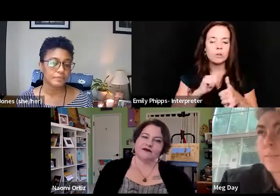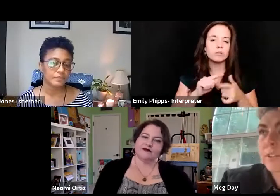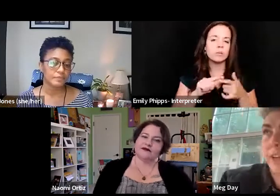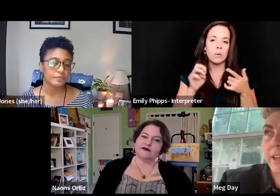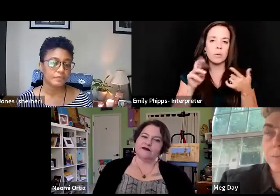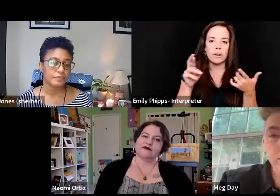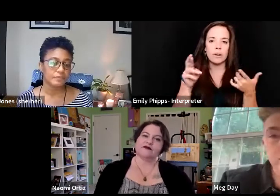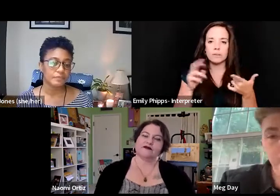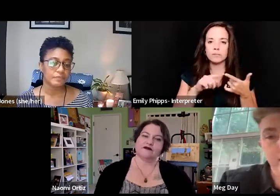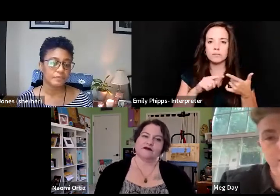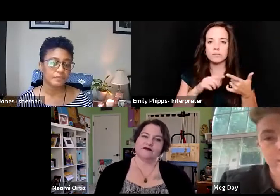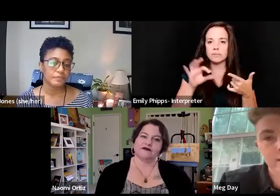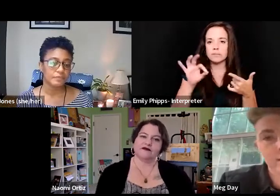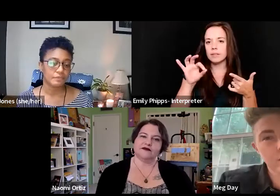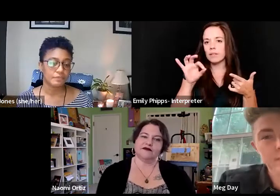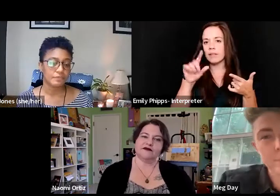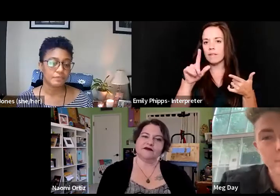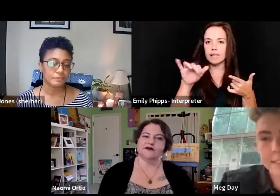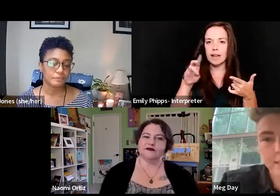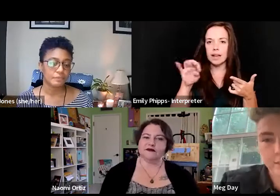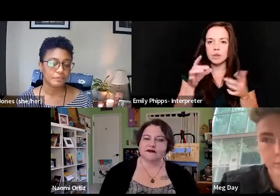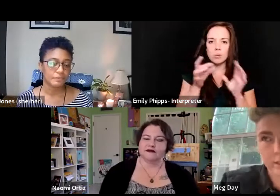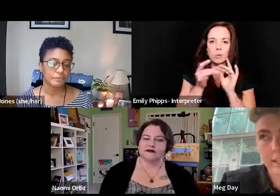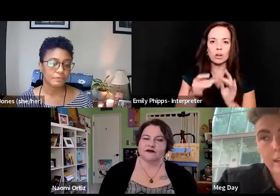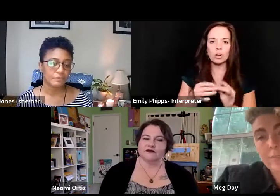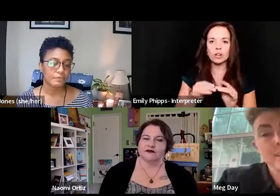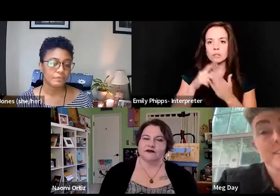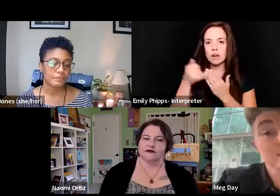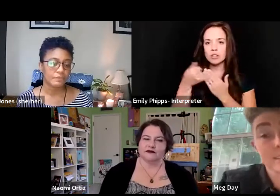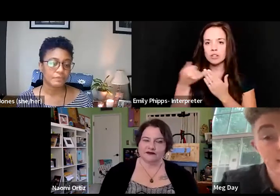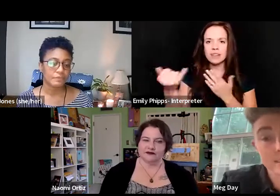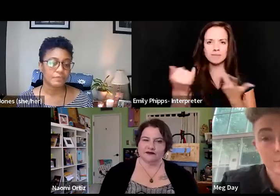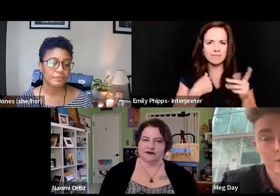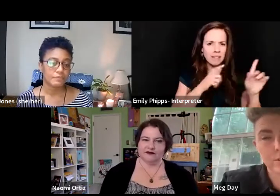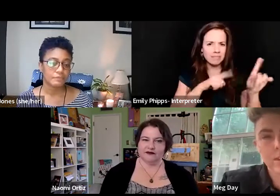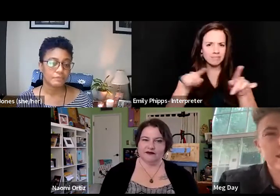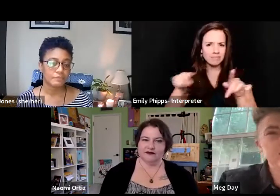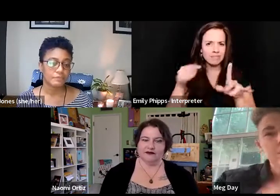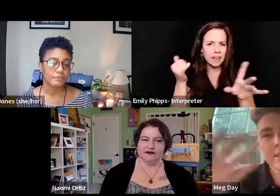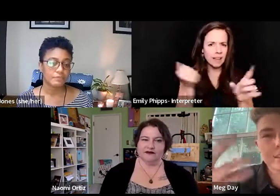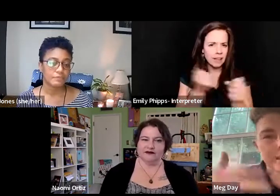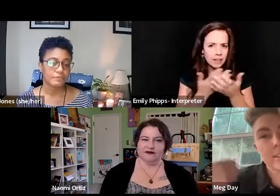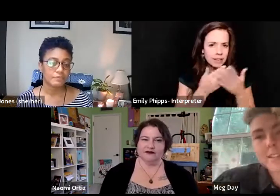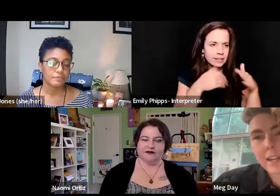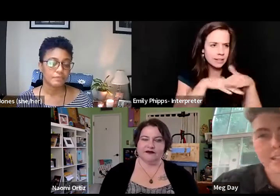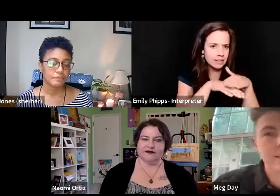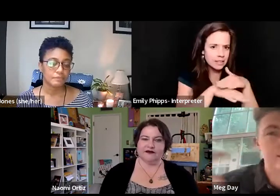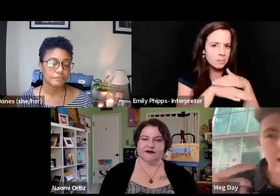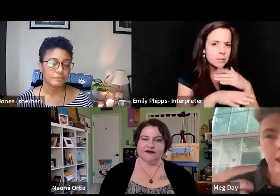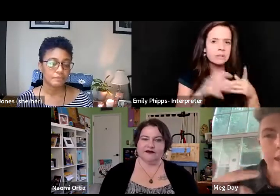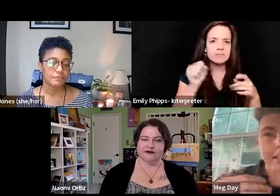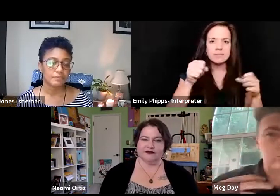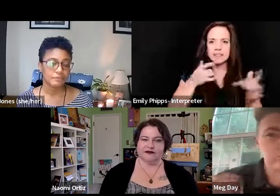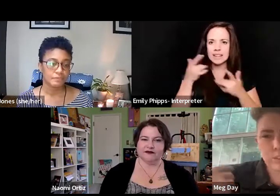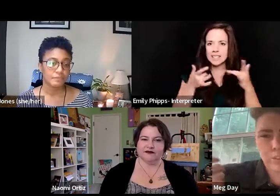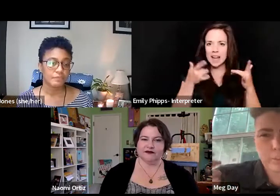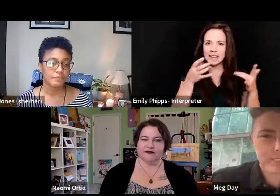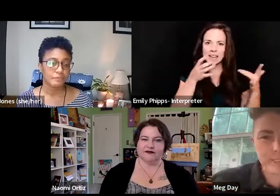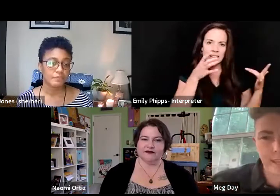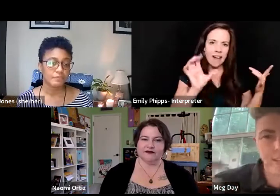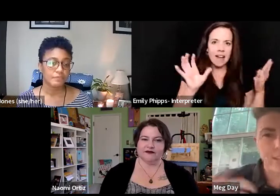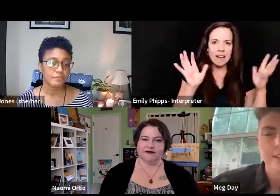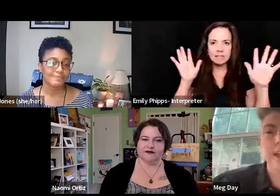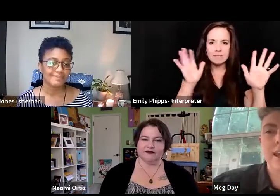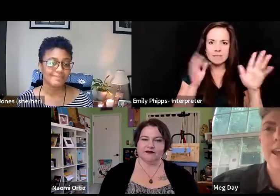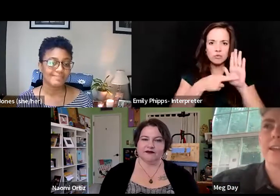um, the flying words project, you know, I've been to places where like everything is accessible and everything's like exciting and hot and there's